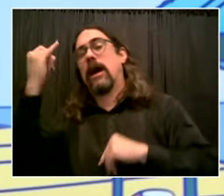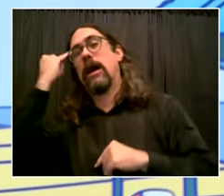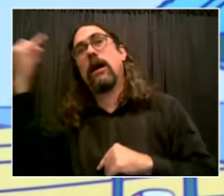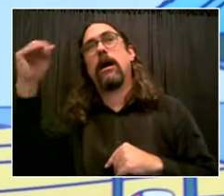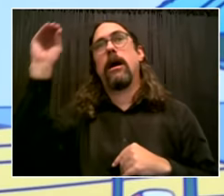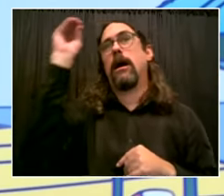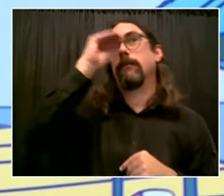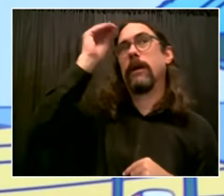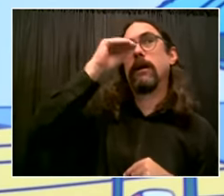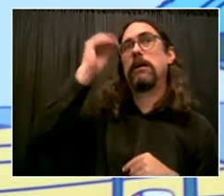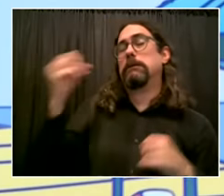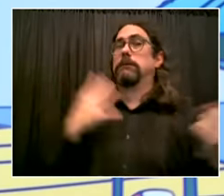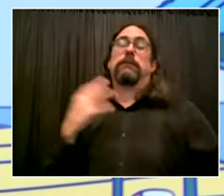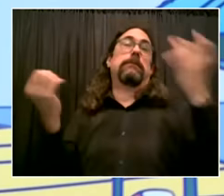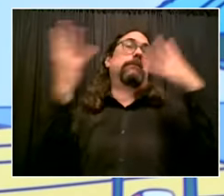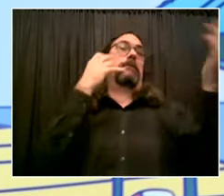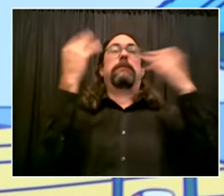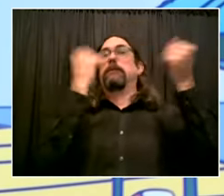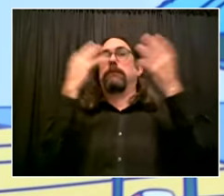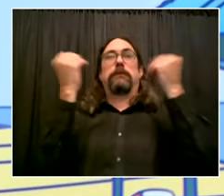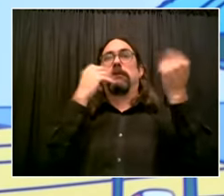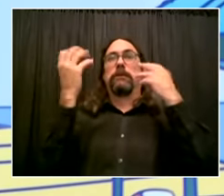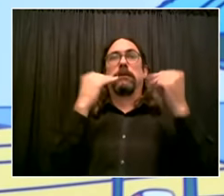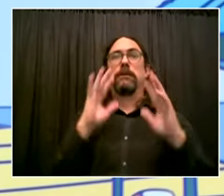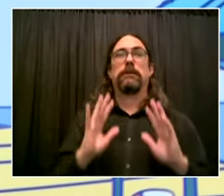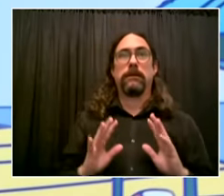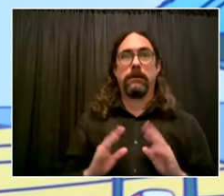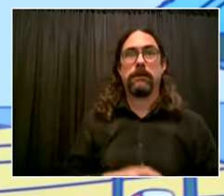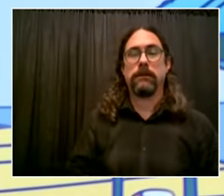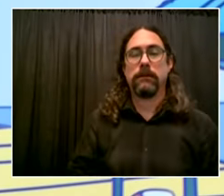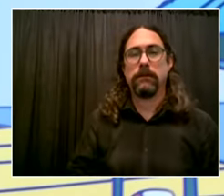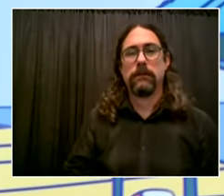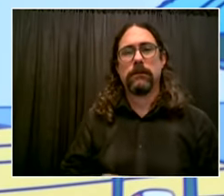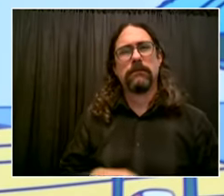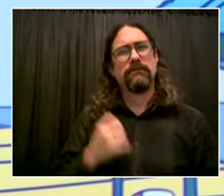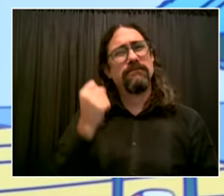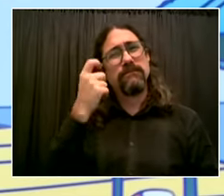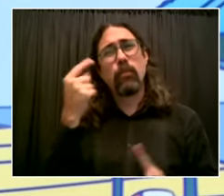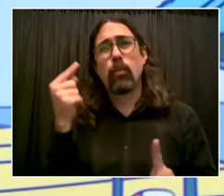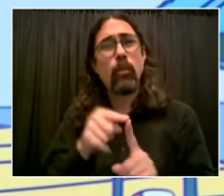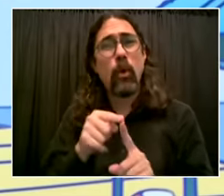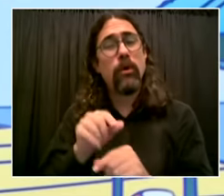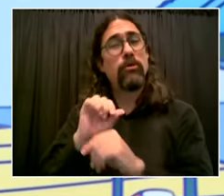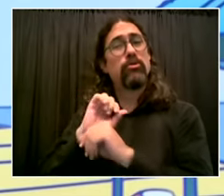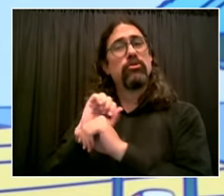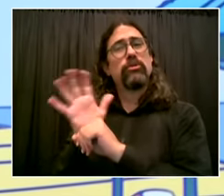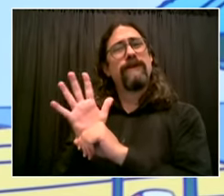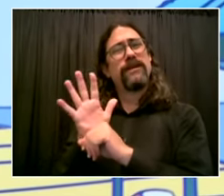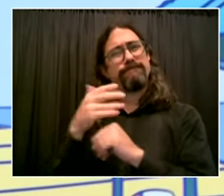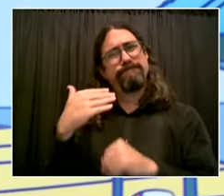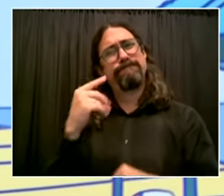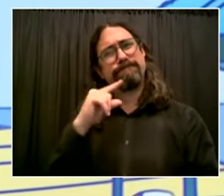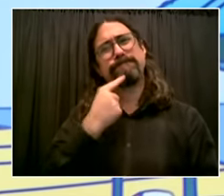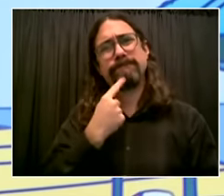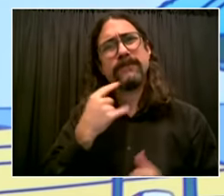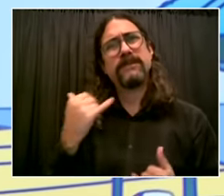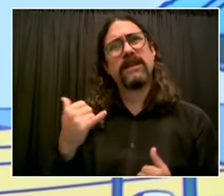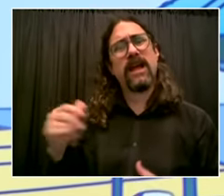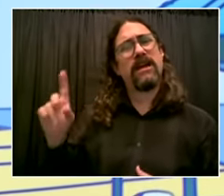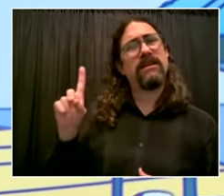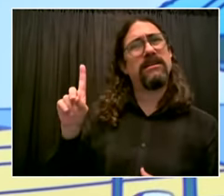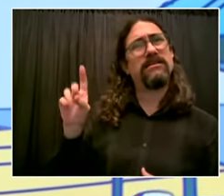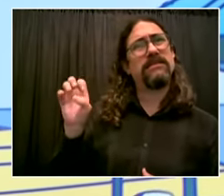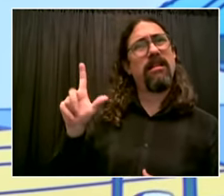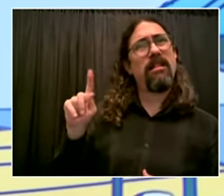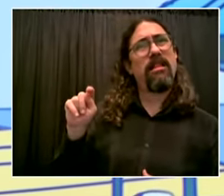uh this is not business as usual this is about protecting our employees keeping everyone in school community safe protecting kids giving